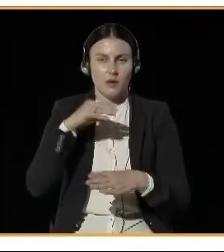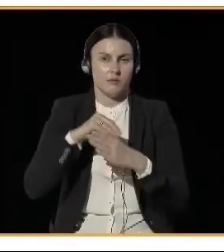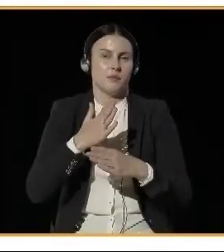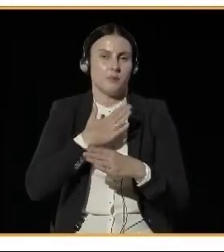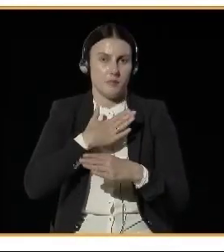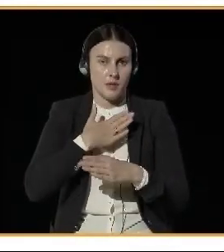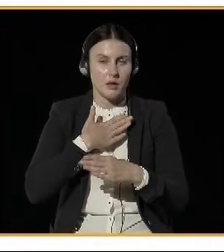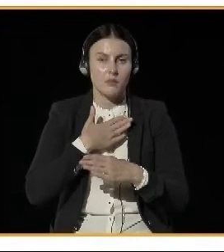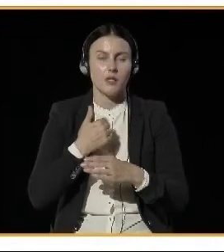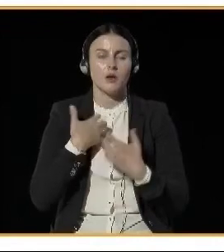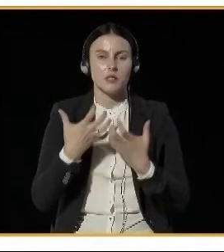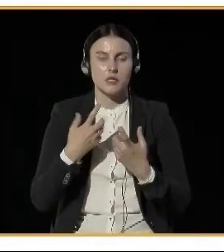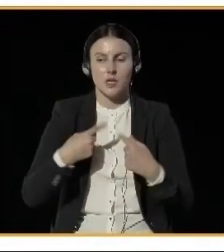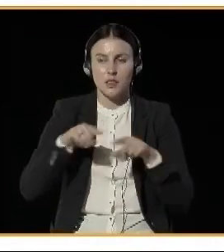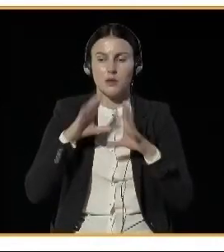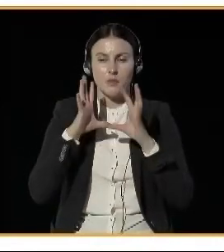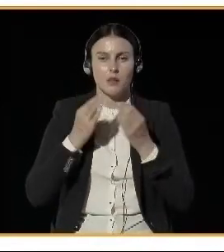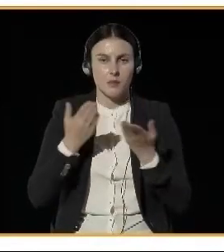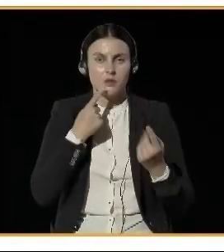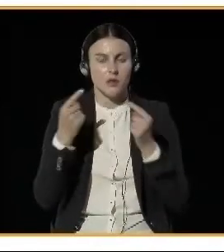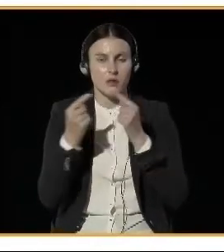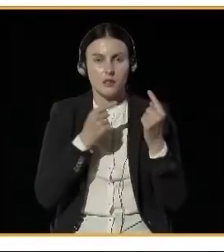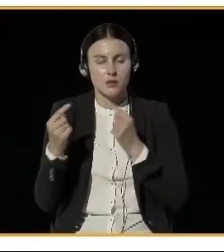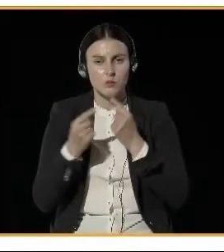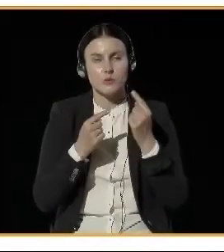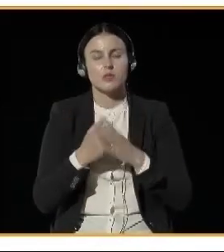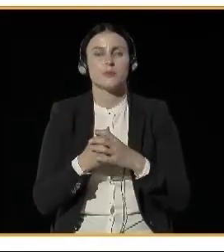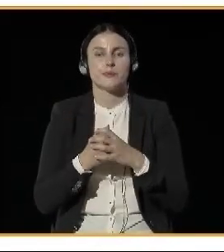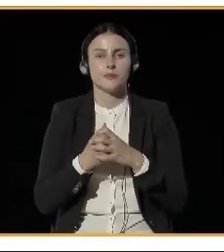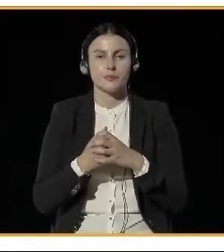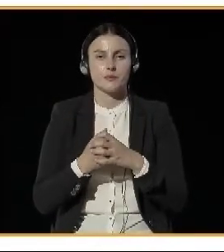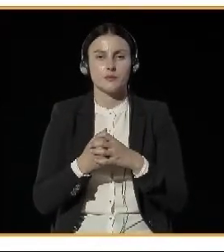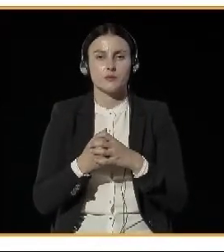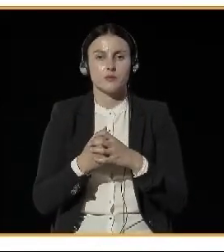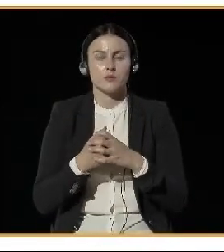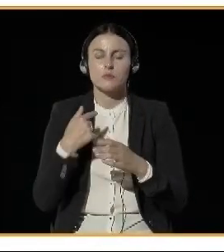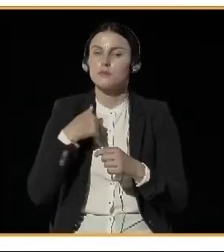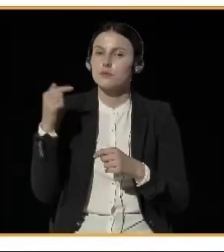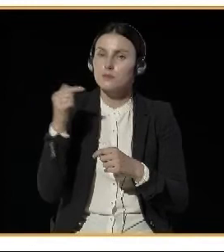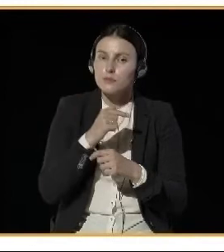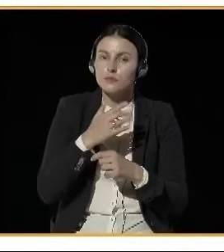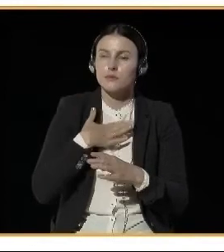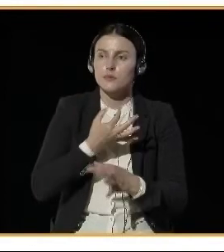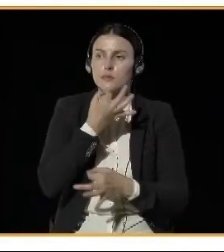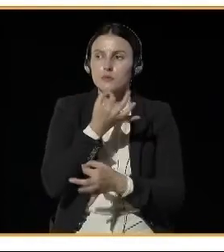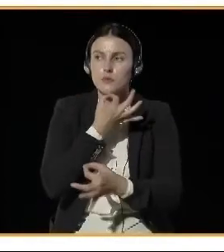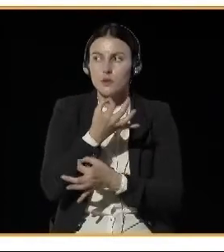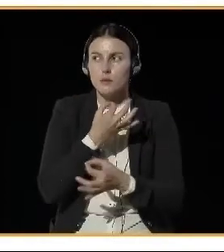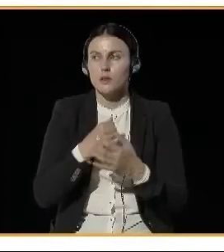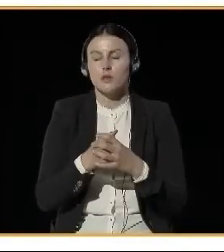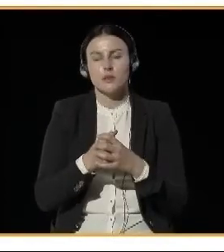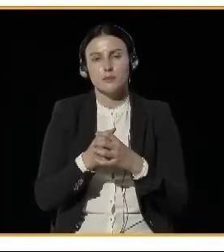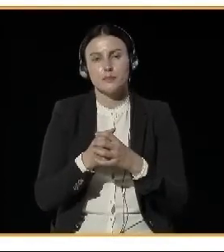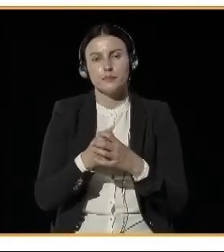Maybe you already have some questions like, is the pollution a big challenge in your city, or maybe